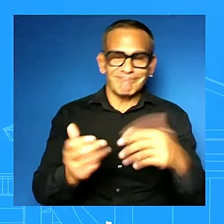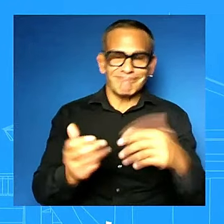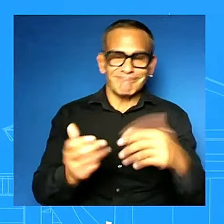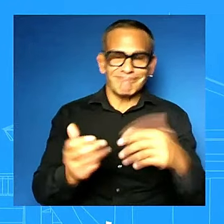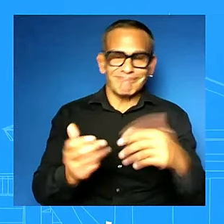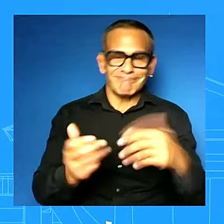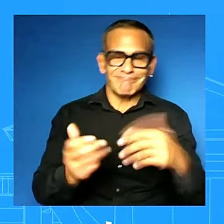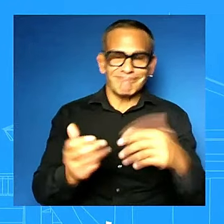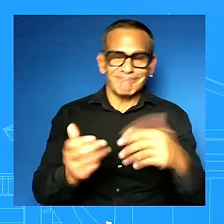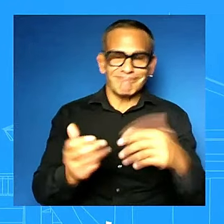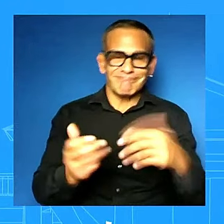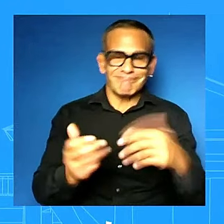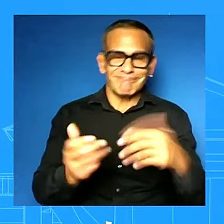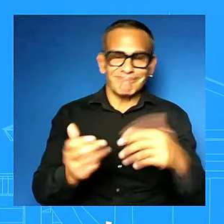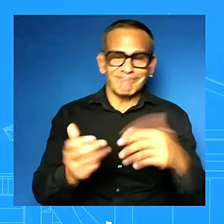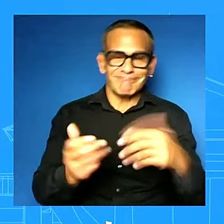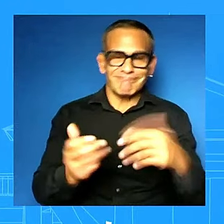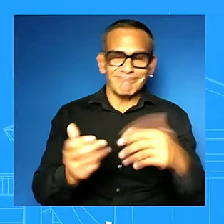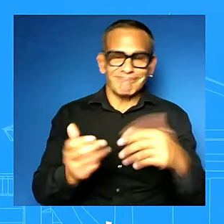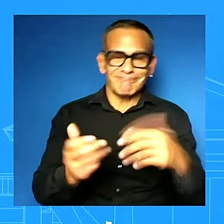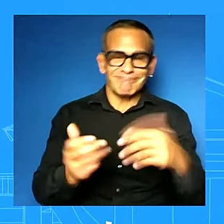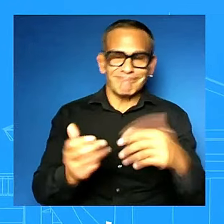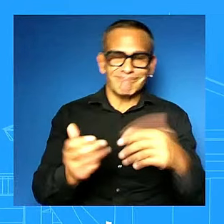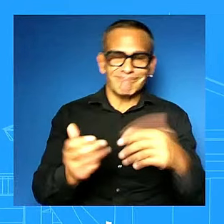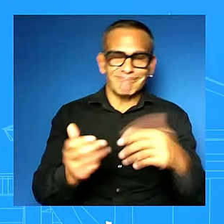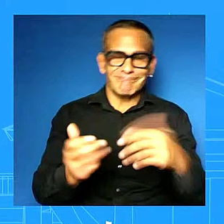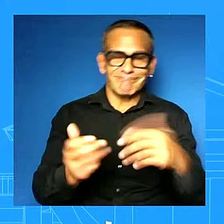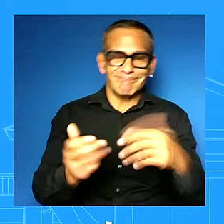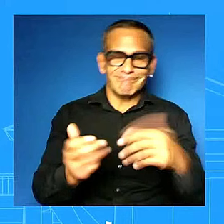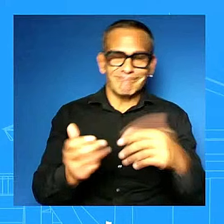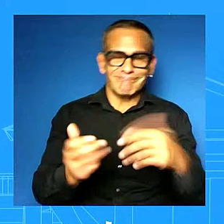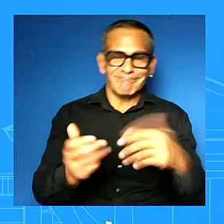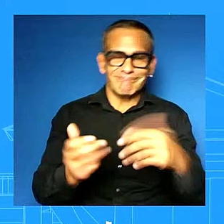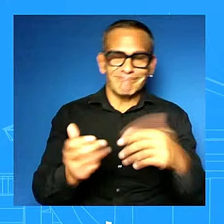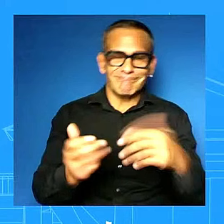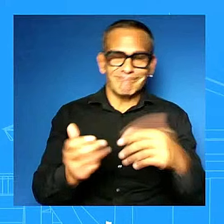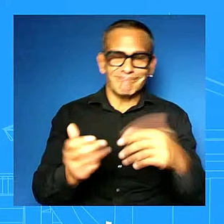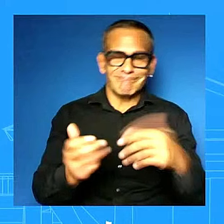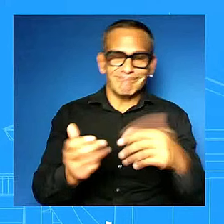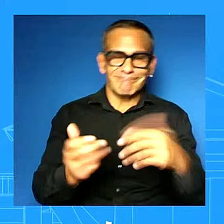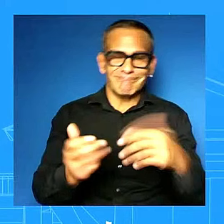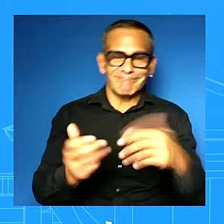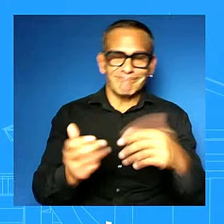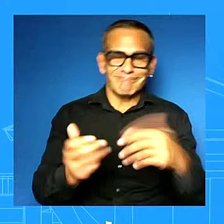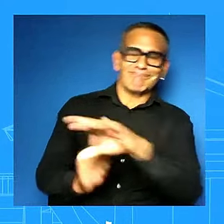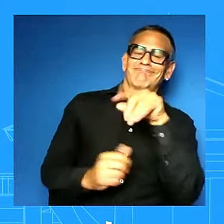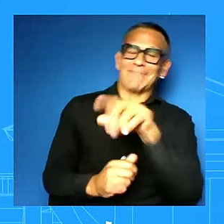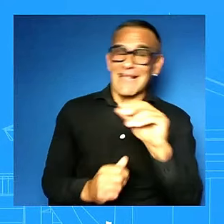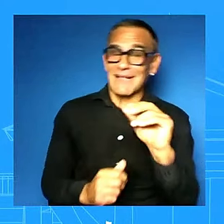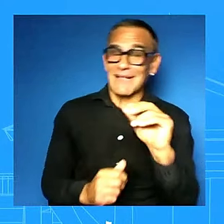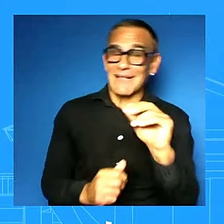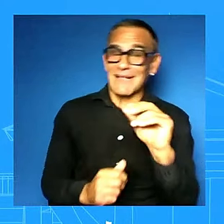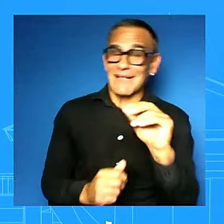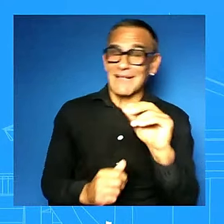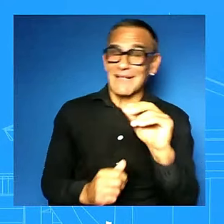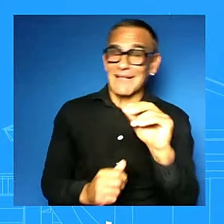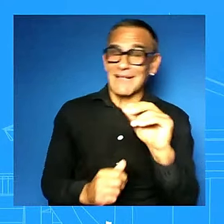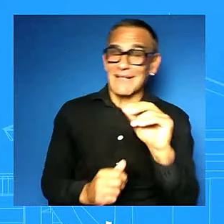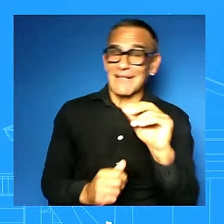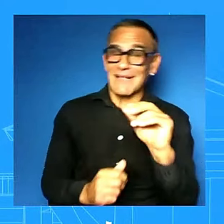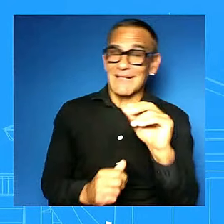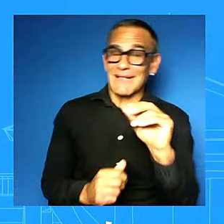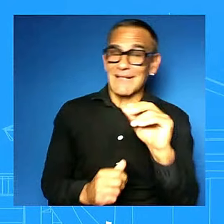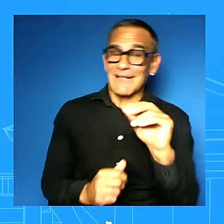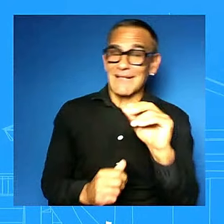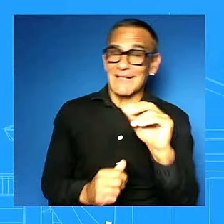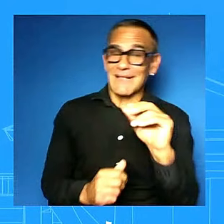this and several months of this uh his tenure and just finally is there anything you can preview on unga specifically president zelinski said he